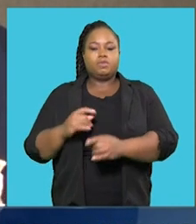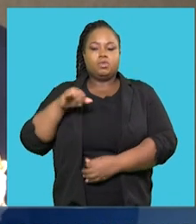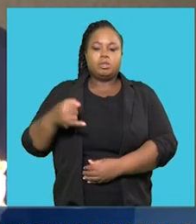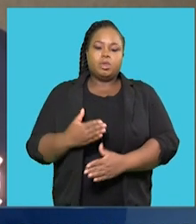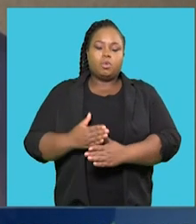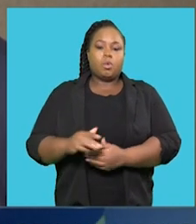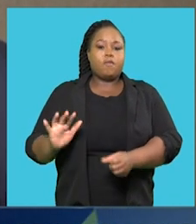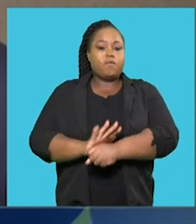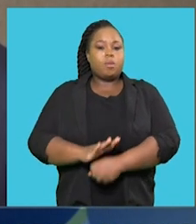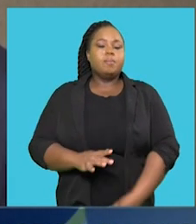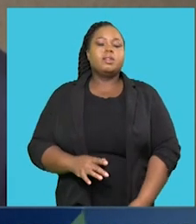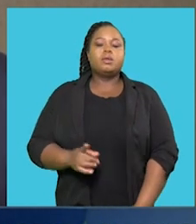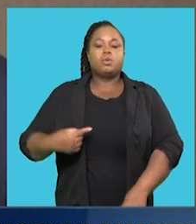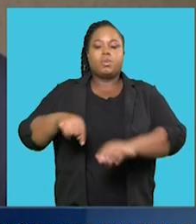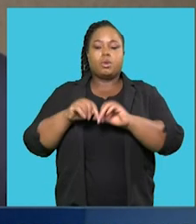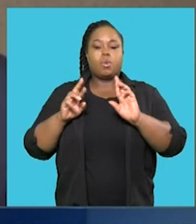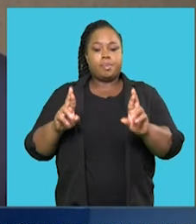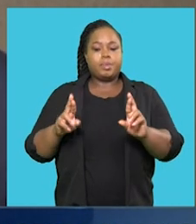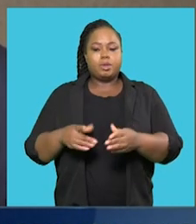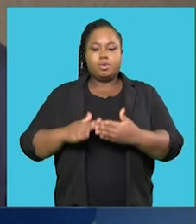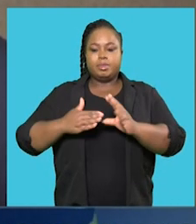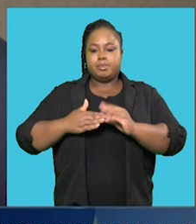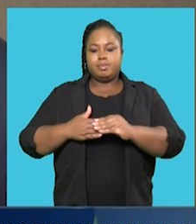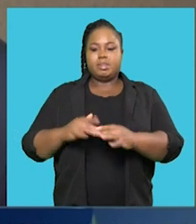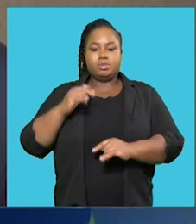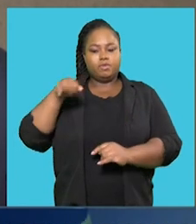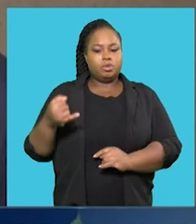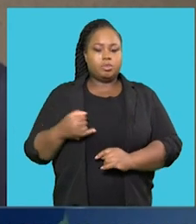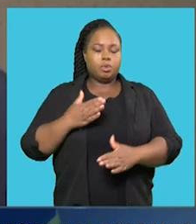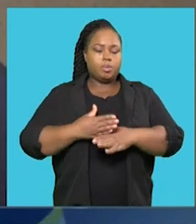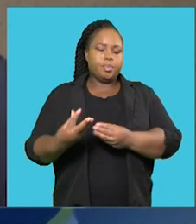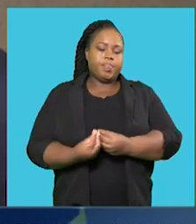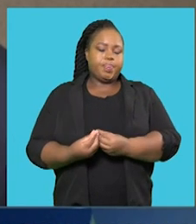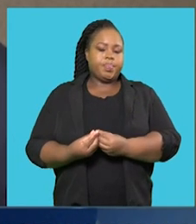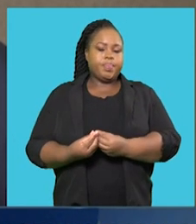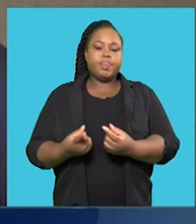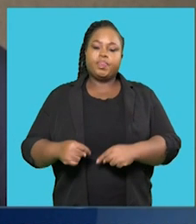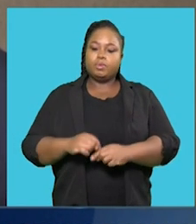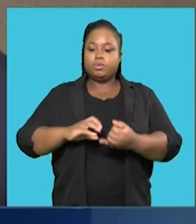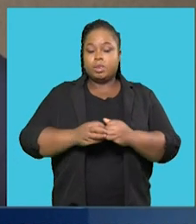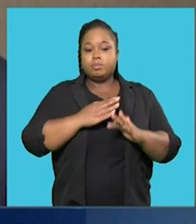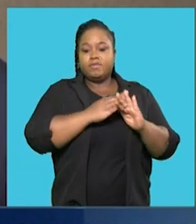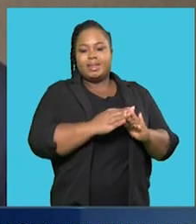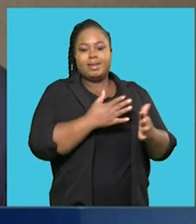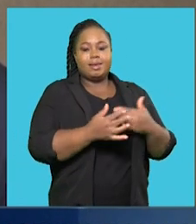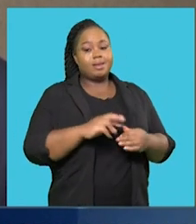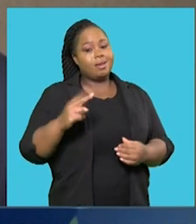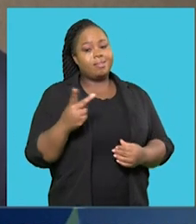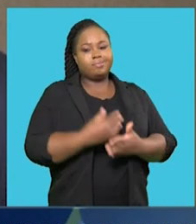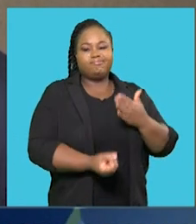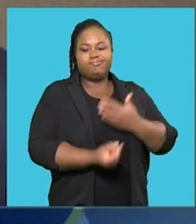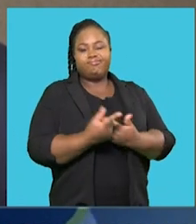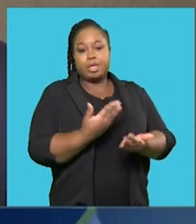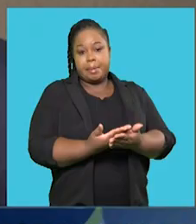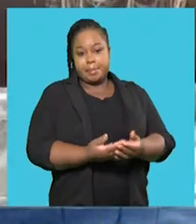So we're hoping that our residents in the city of Joannisbek will work with us to prevent any other further incidents